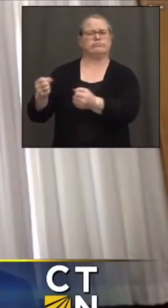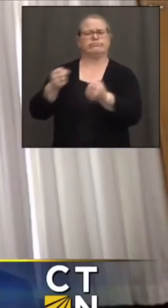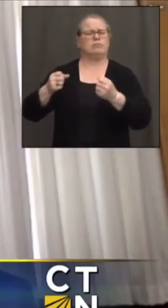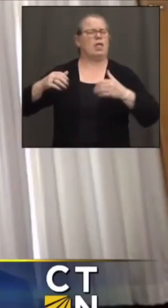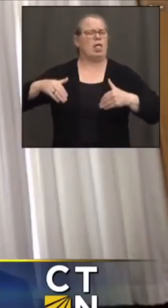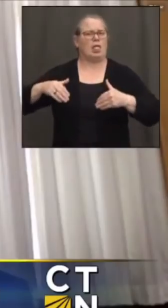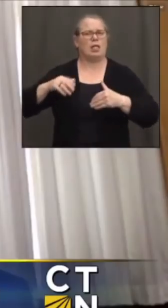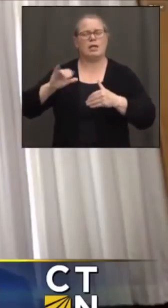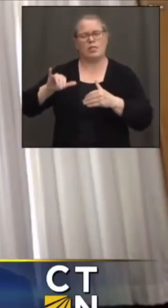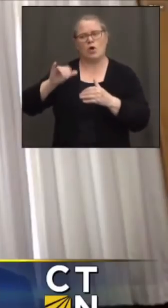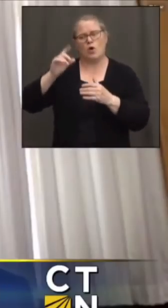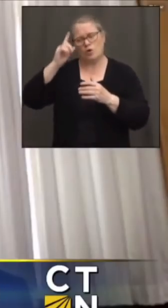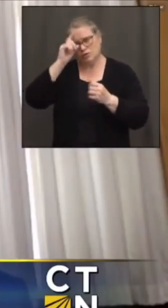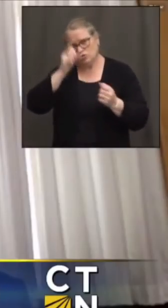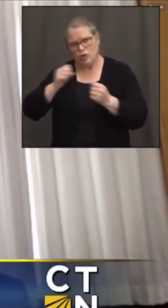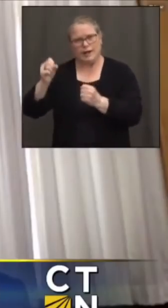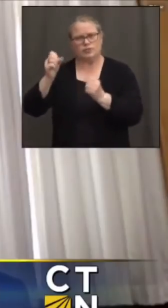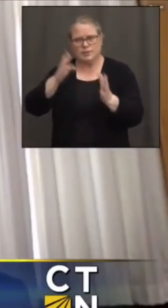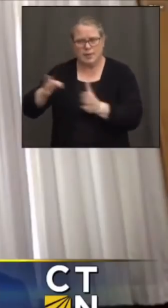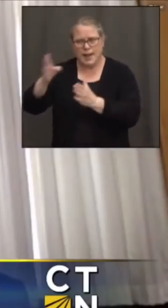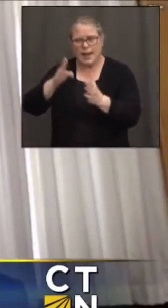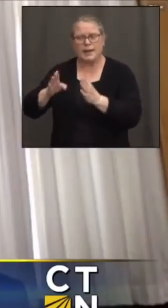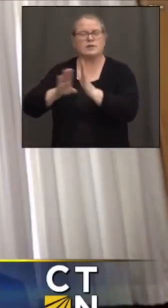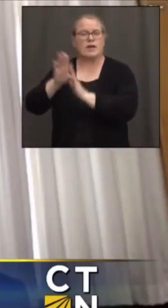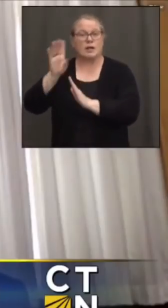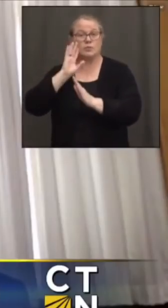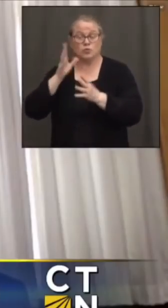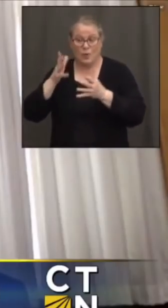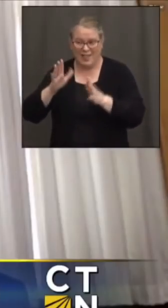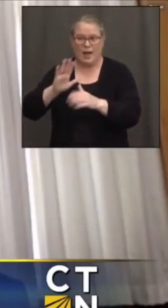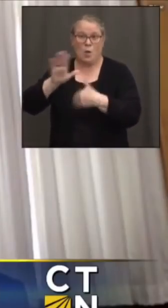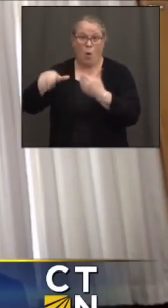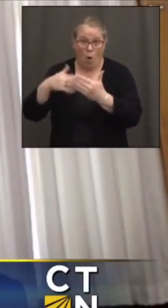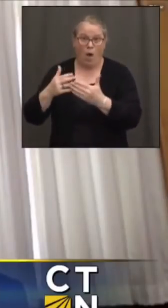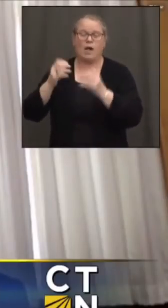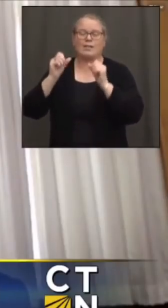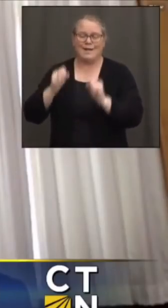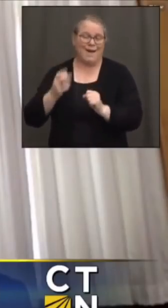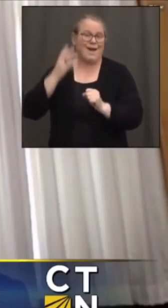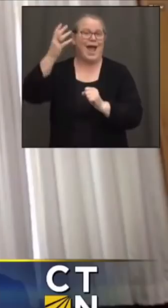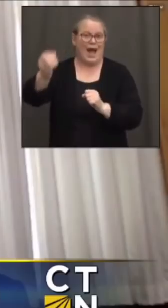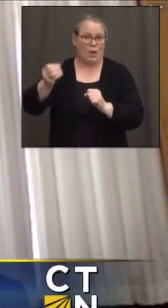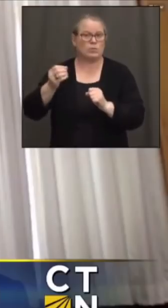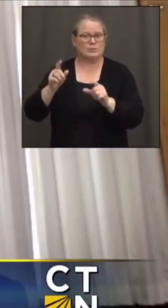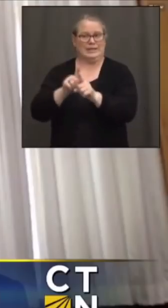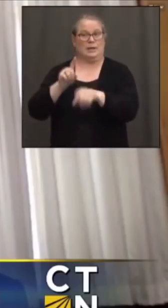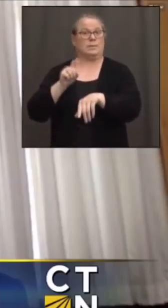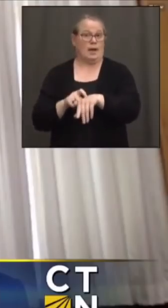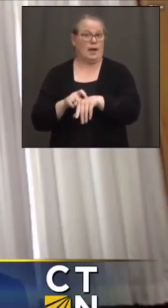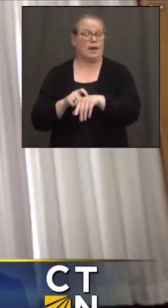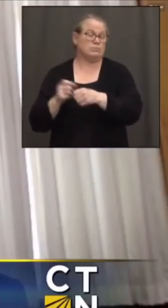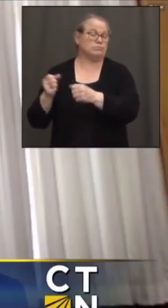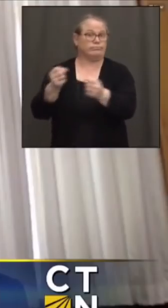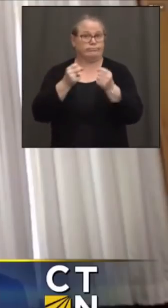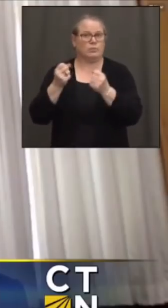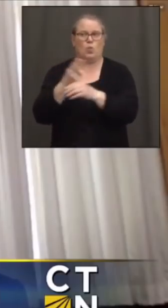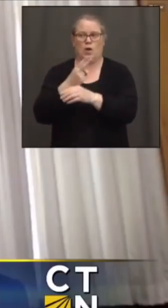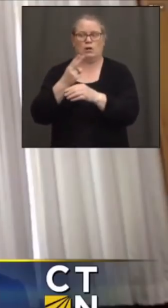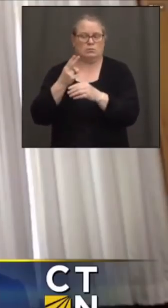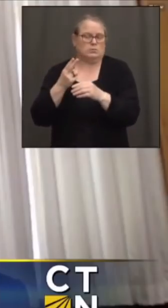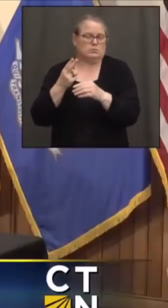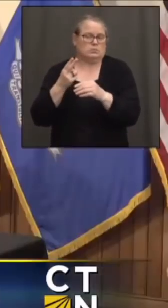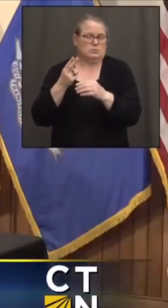strategies are developed to support is the ability to get all of them effectively out on the road at the same time in ways that they can be fully utilized.